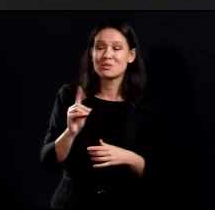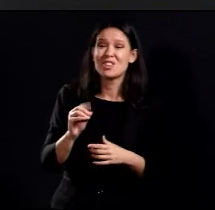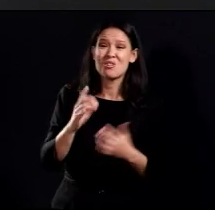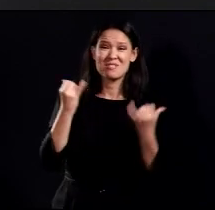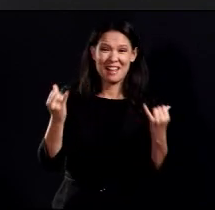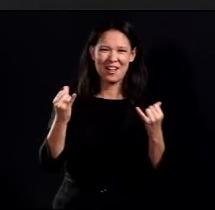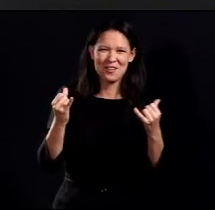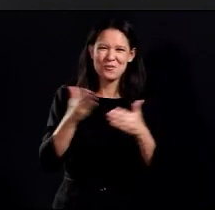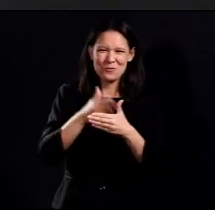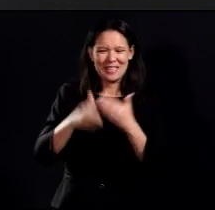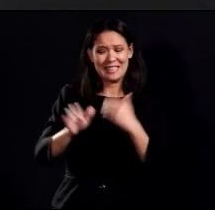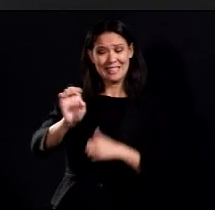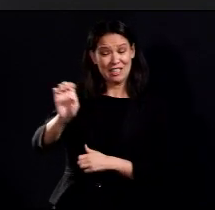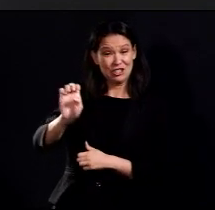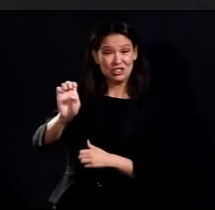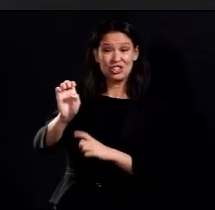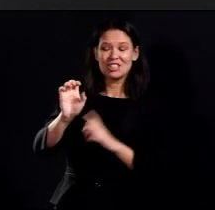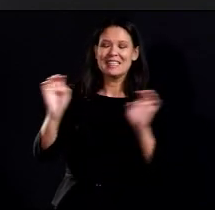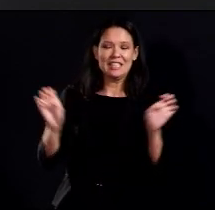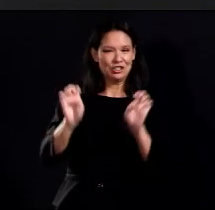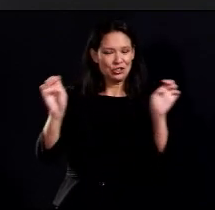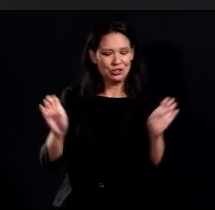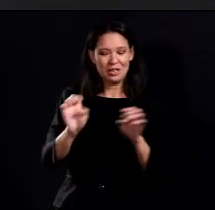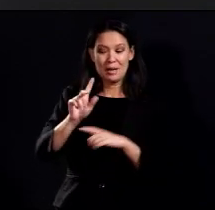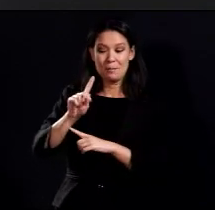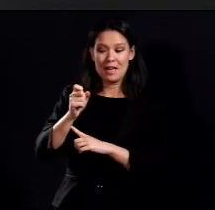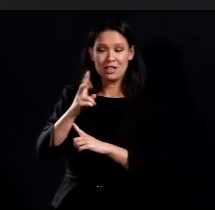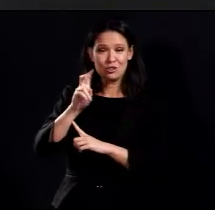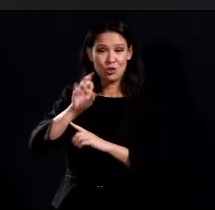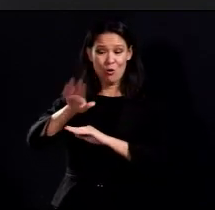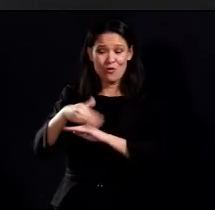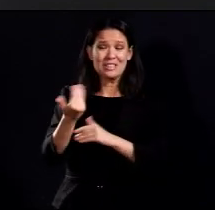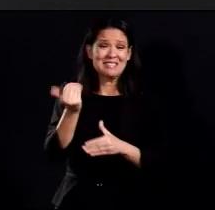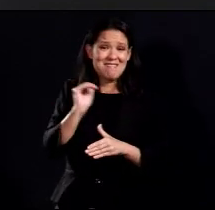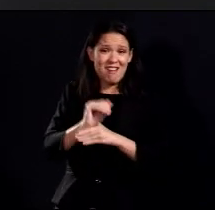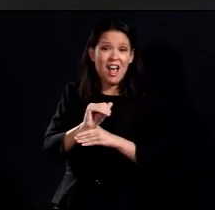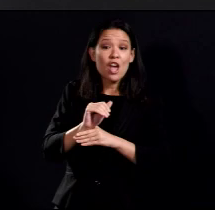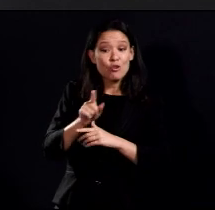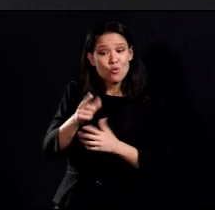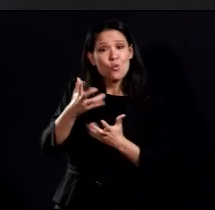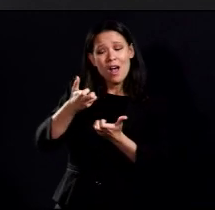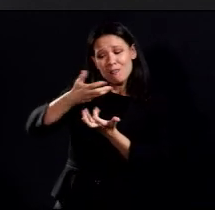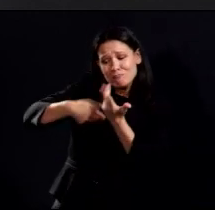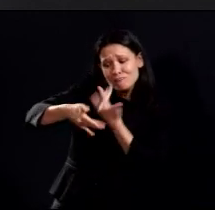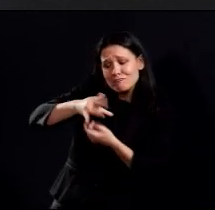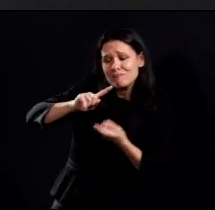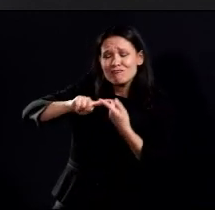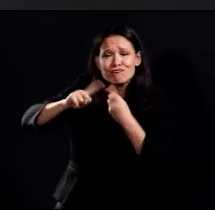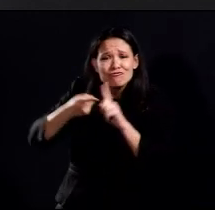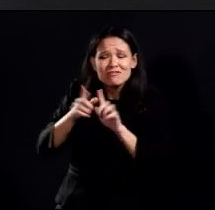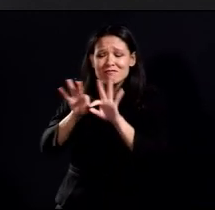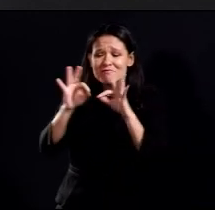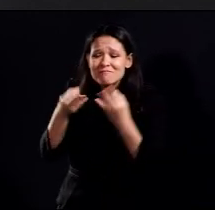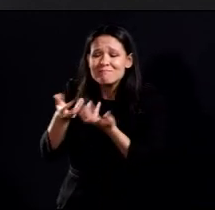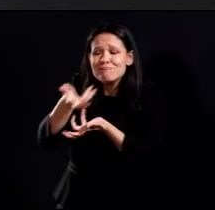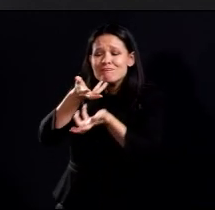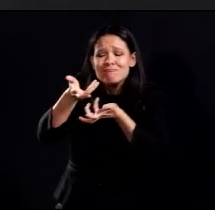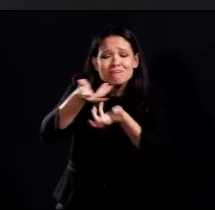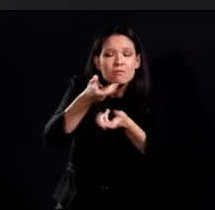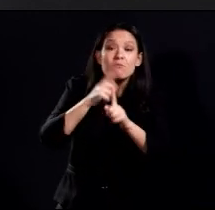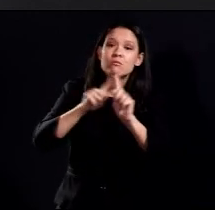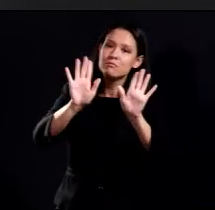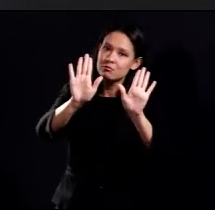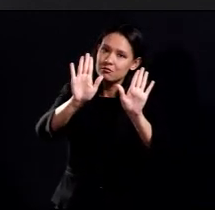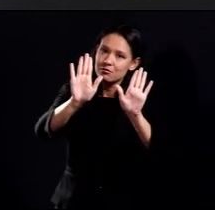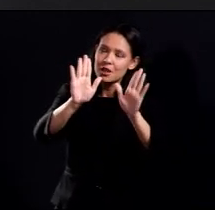Easter weekend and Passover, which begins tonight, a time that you want to be with your family and friends. But we're asking you,